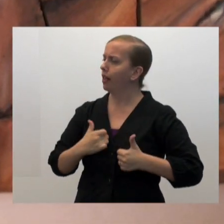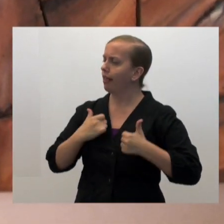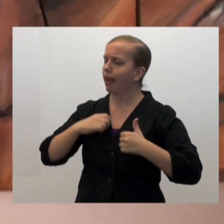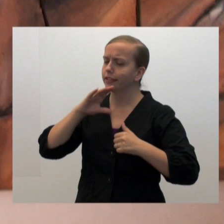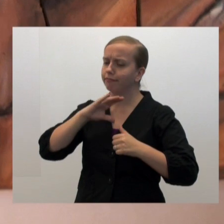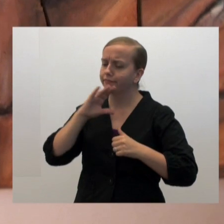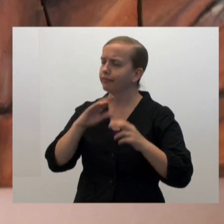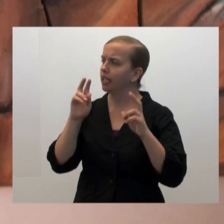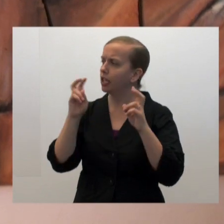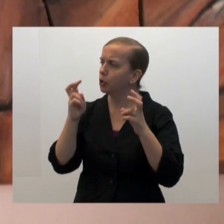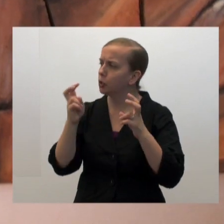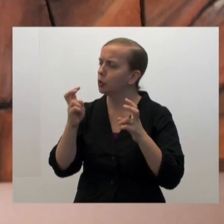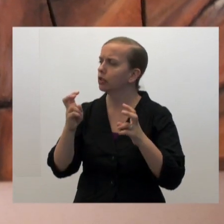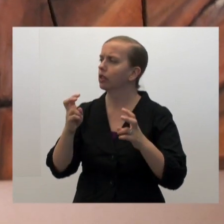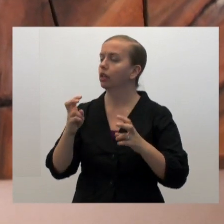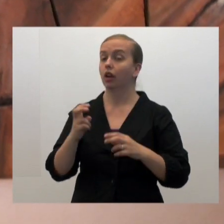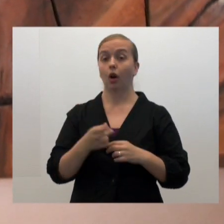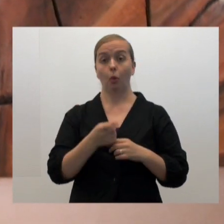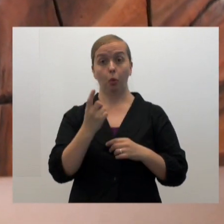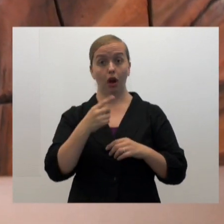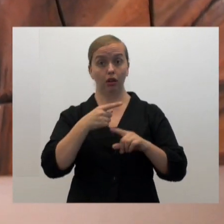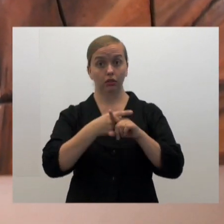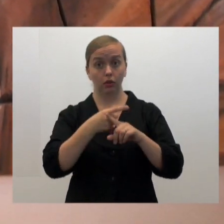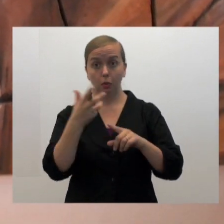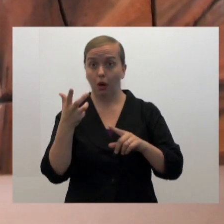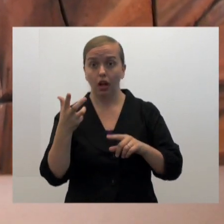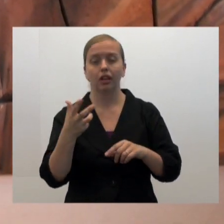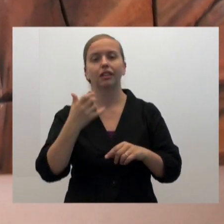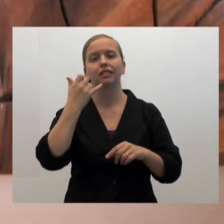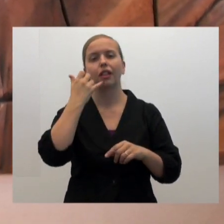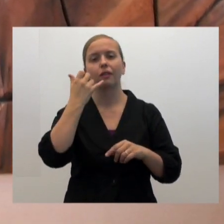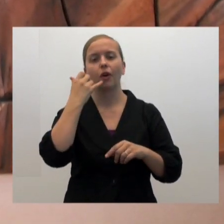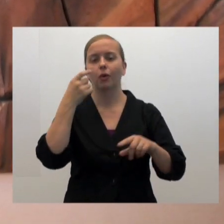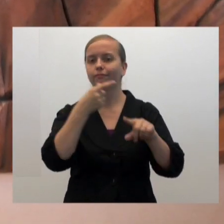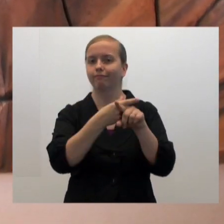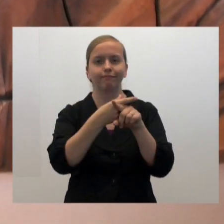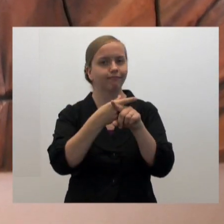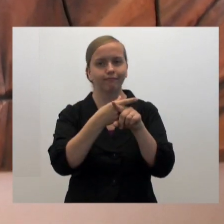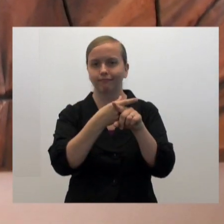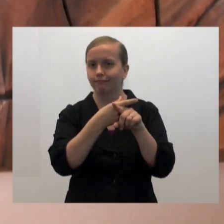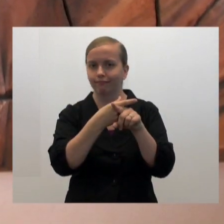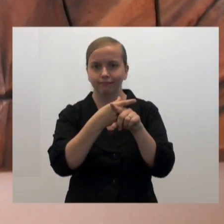their lives and the issues that they had, one of which was using the telephone.